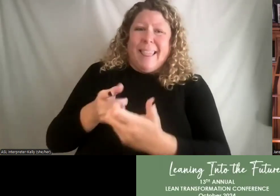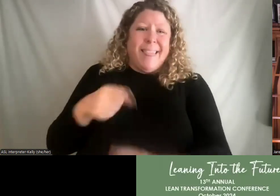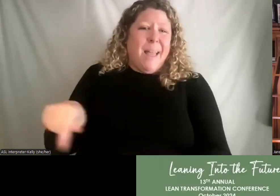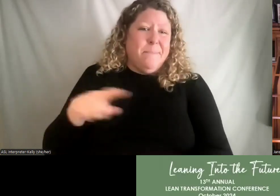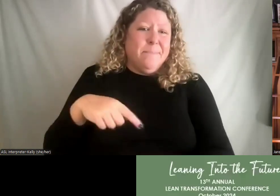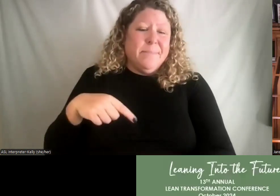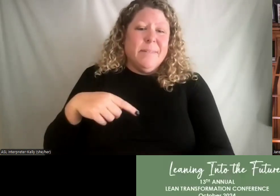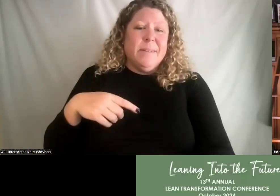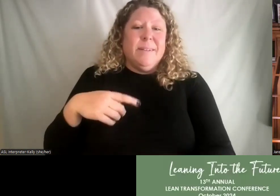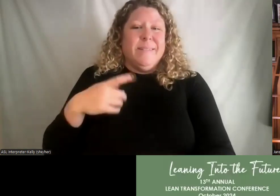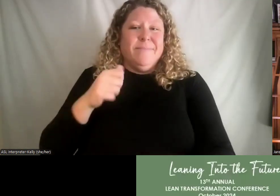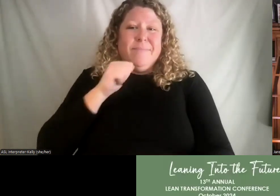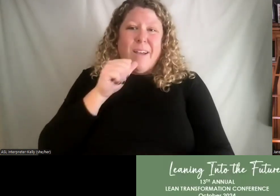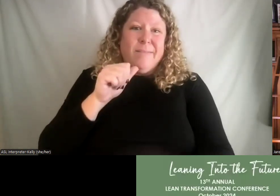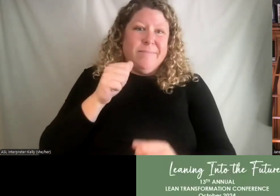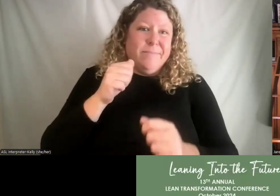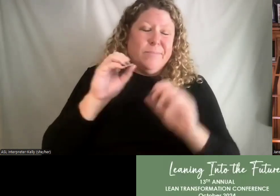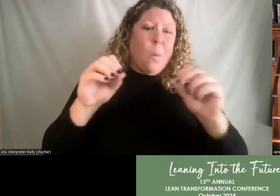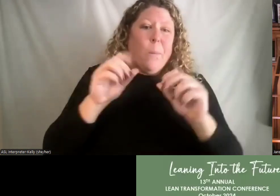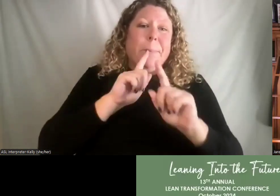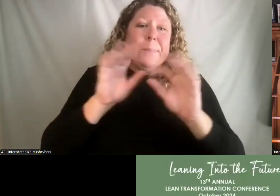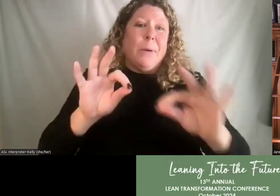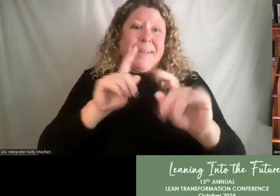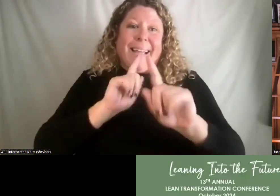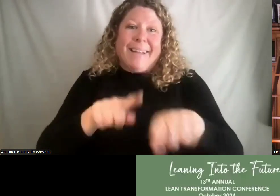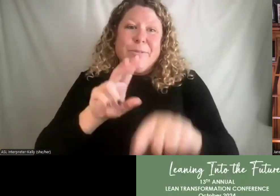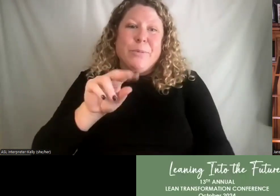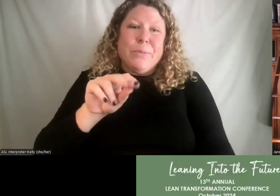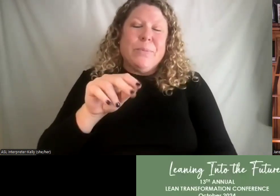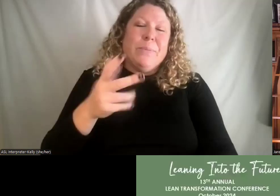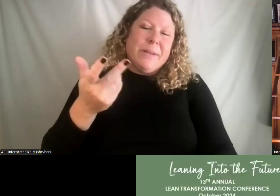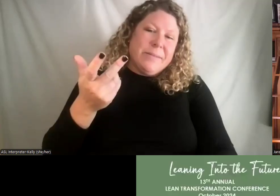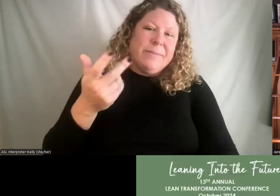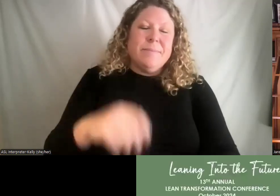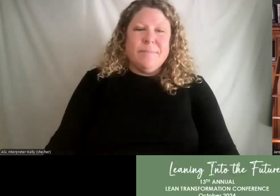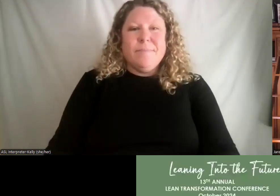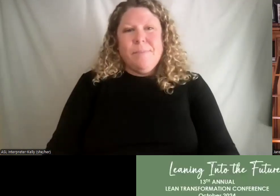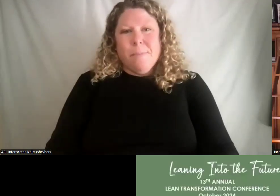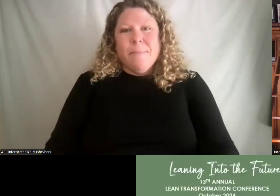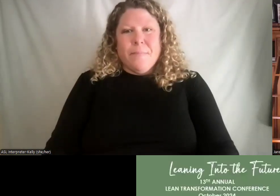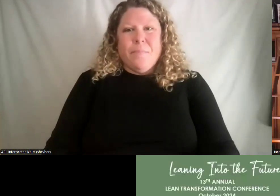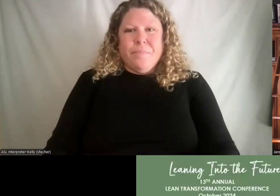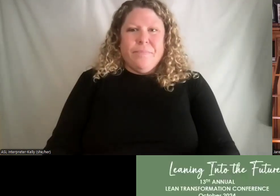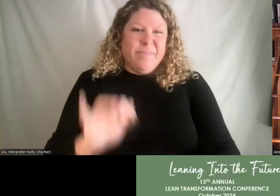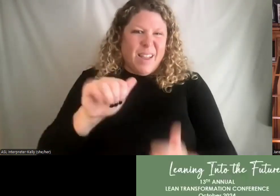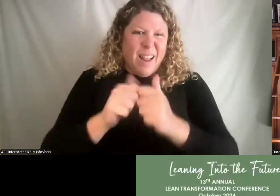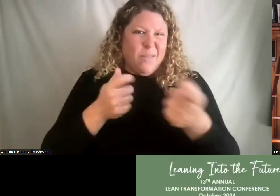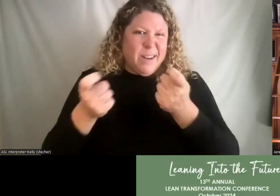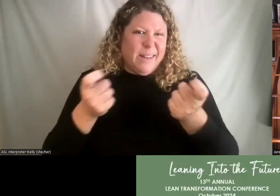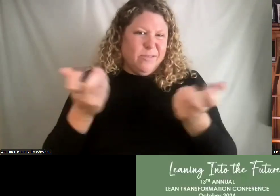really great answer, but trying to come to that happy medium is probably the way I would handle that.